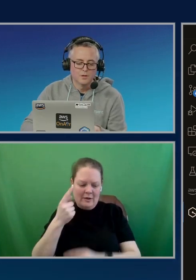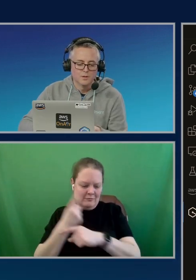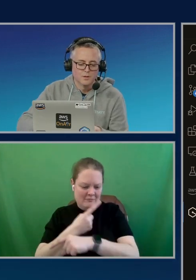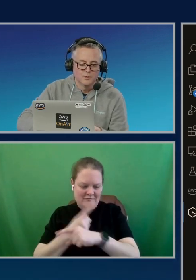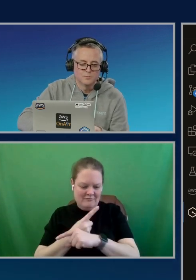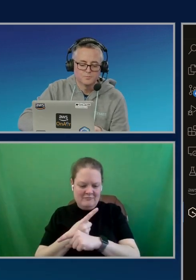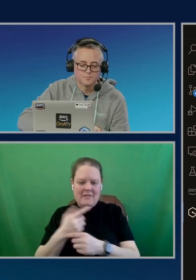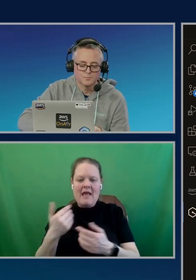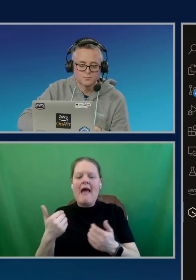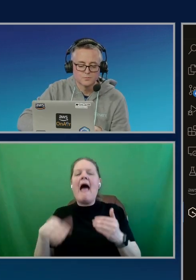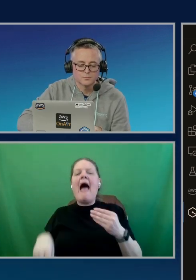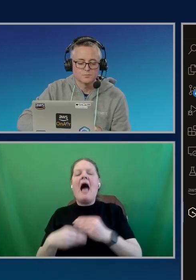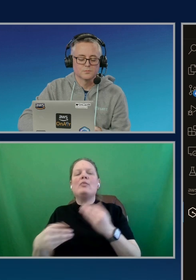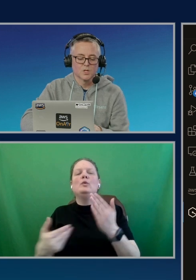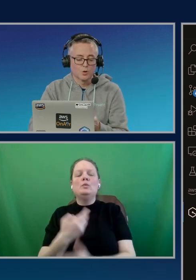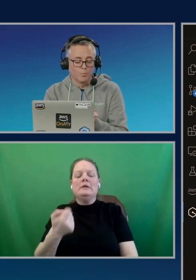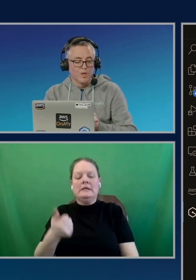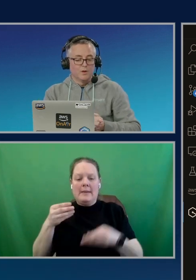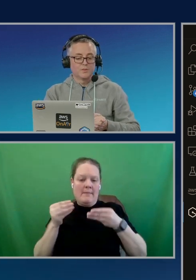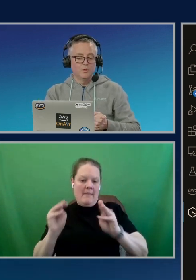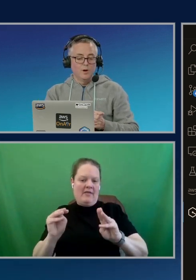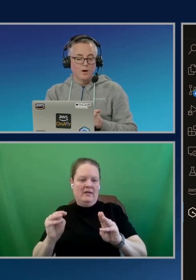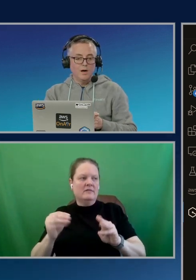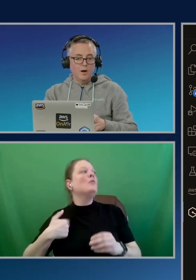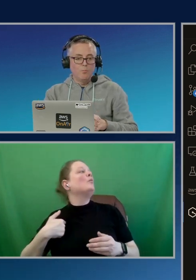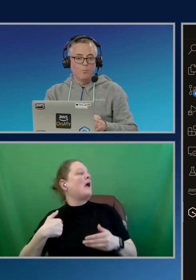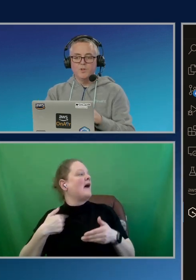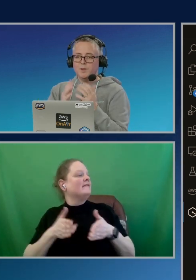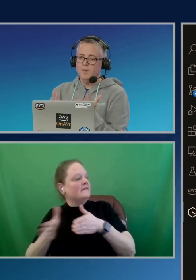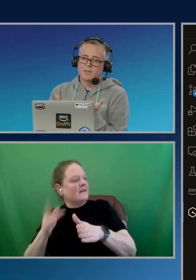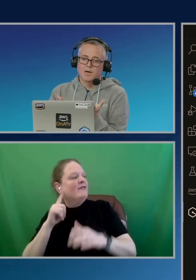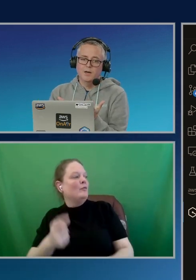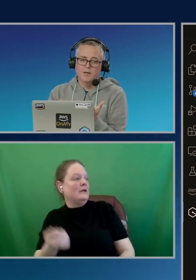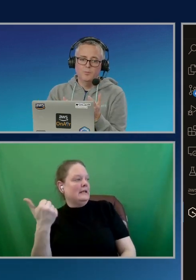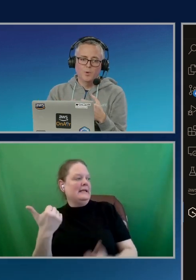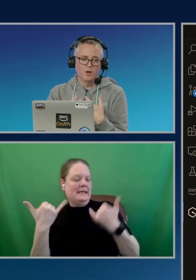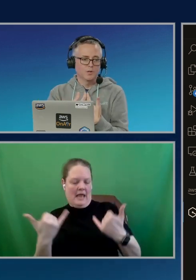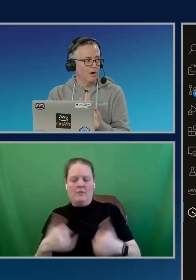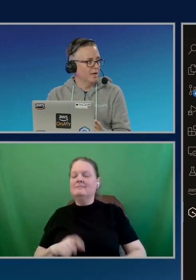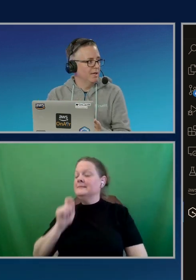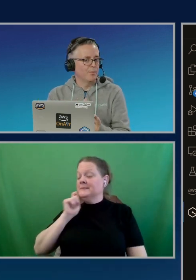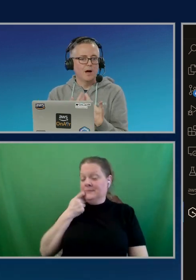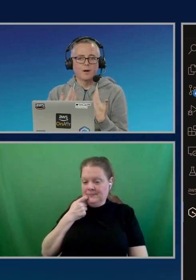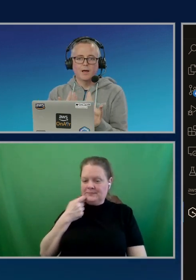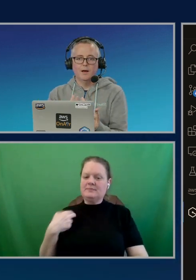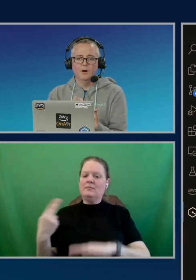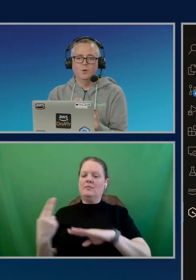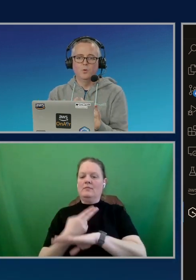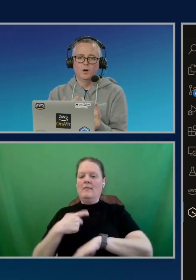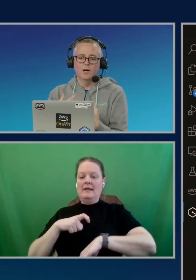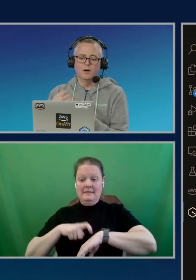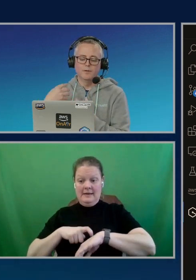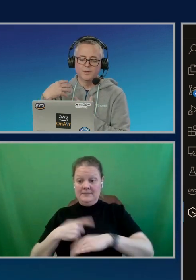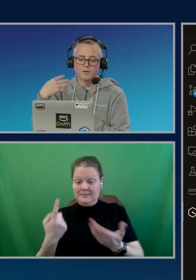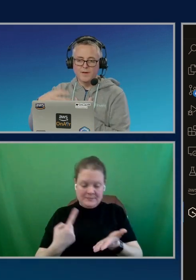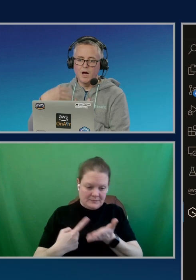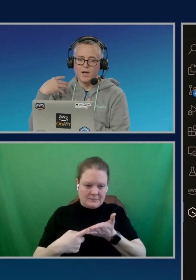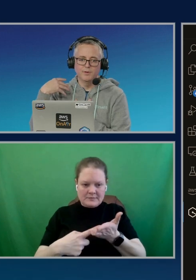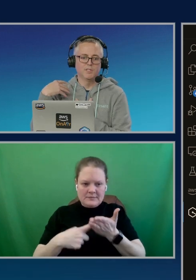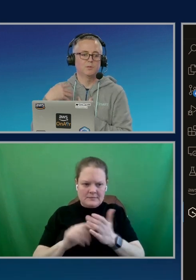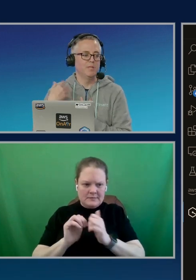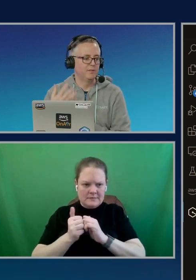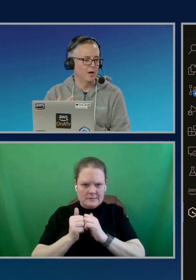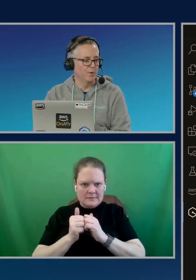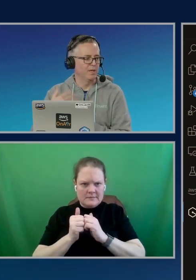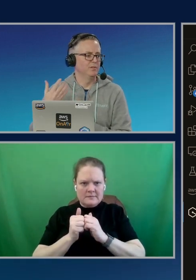All right. So, we've got a route for deleting now. Cool. So, we spend a lot of time talking about how generative